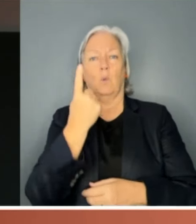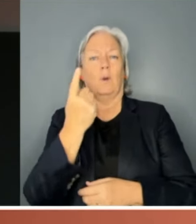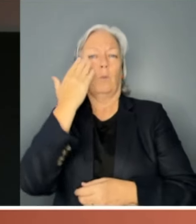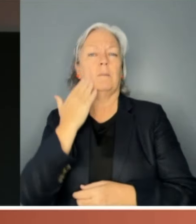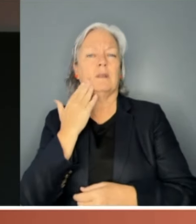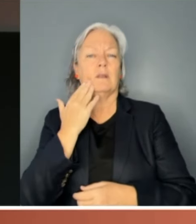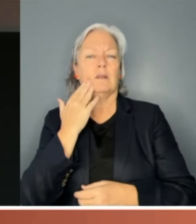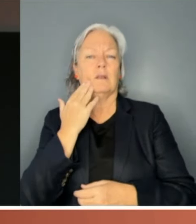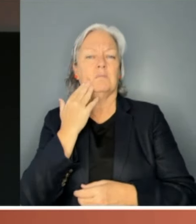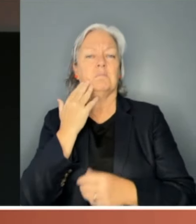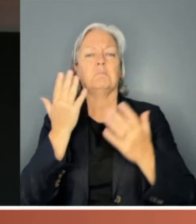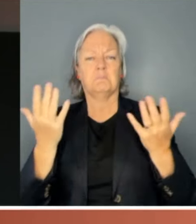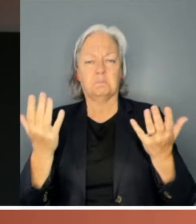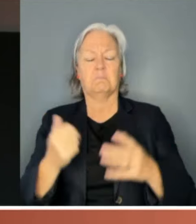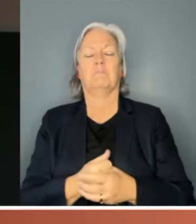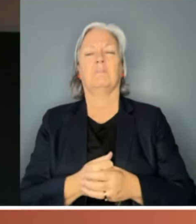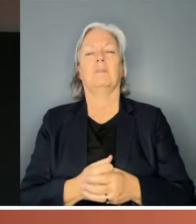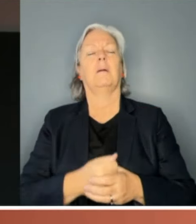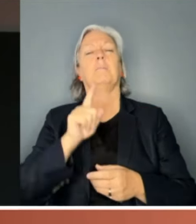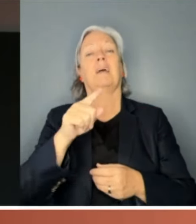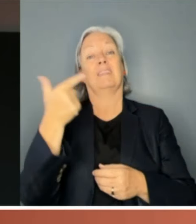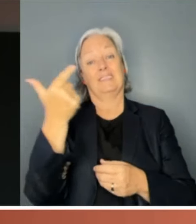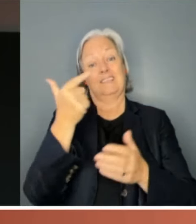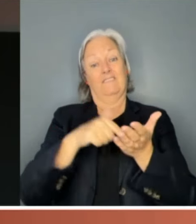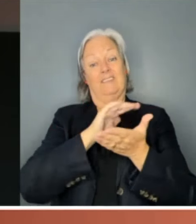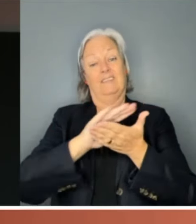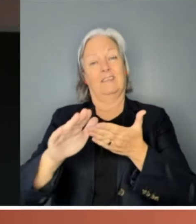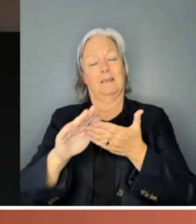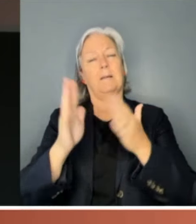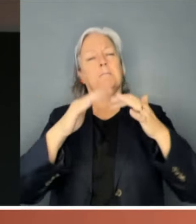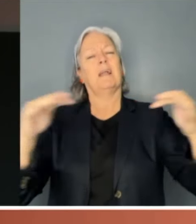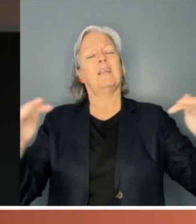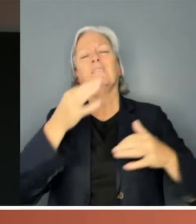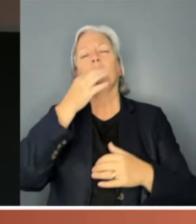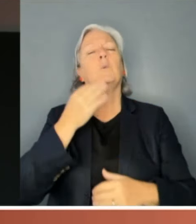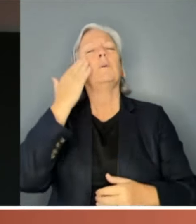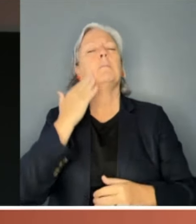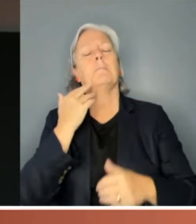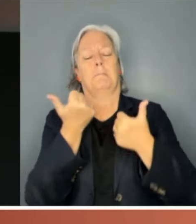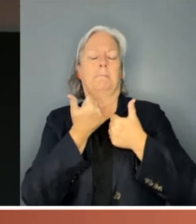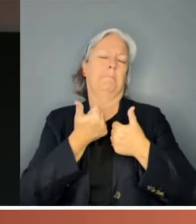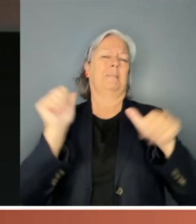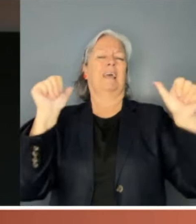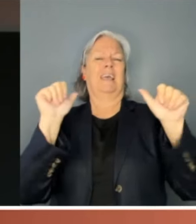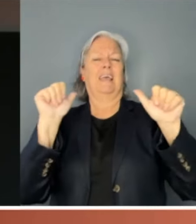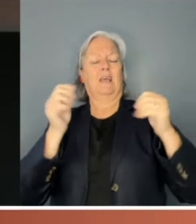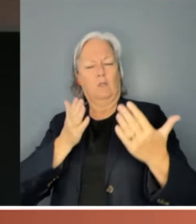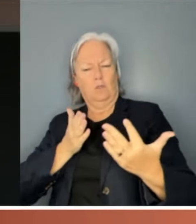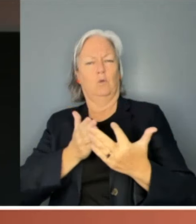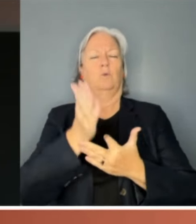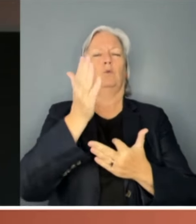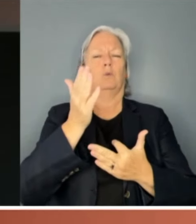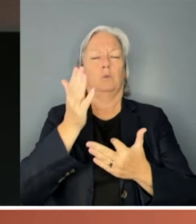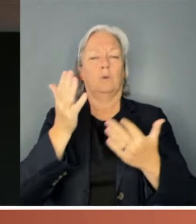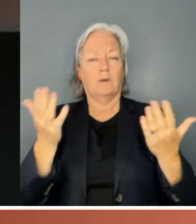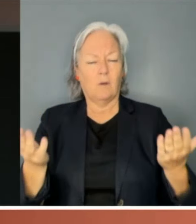Indeed, wasn't until the 17th Parliament that a couple of women finally made it through that front door, Enid Lyons and